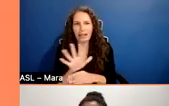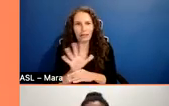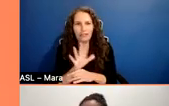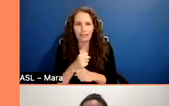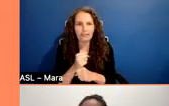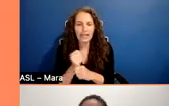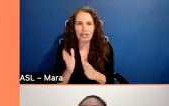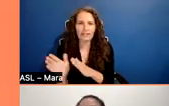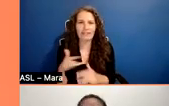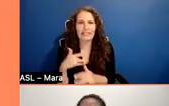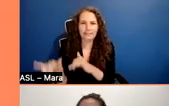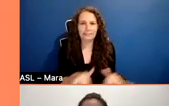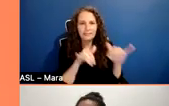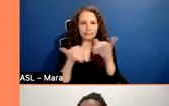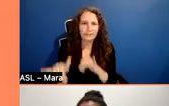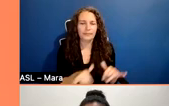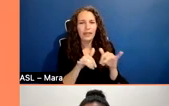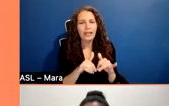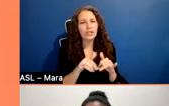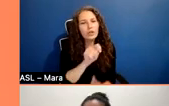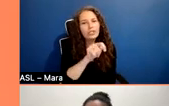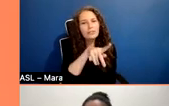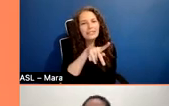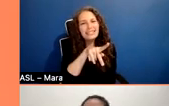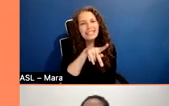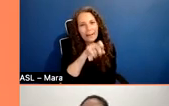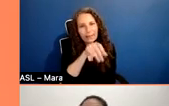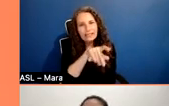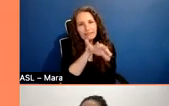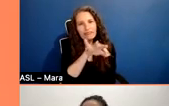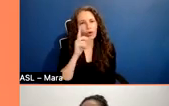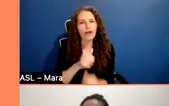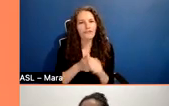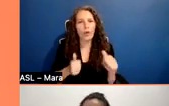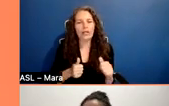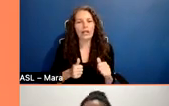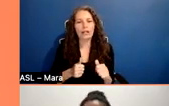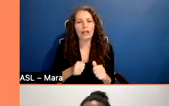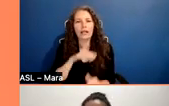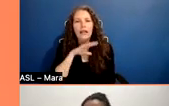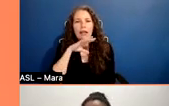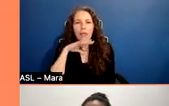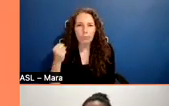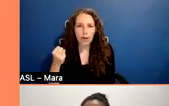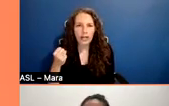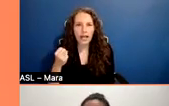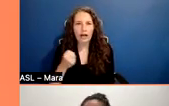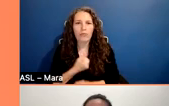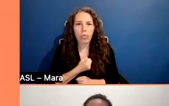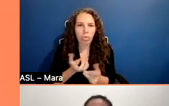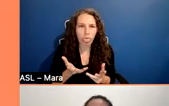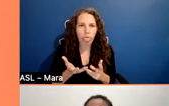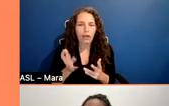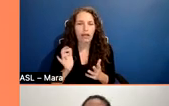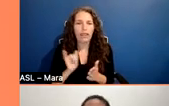or different types of that support that are not as Western, um, like that could be spiritual leaders or community,